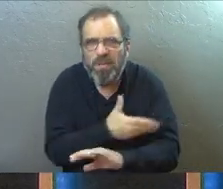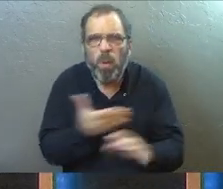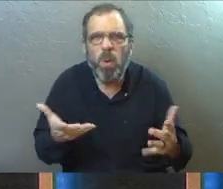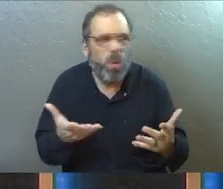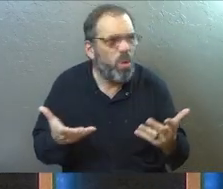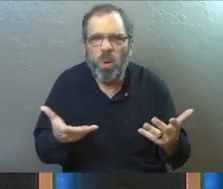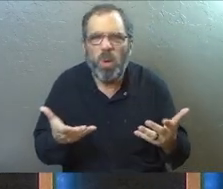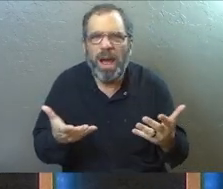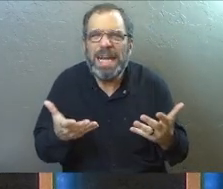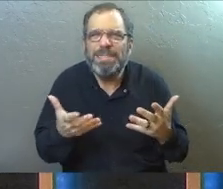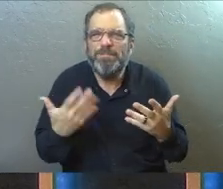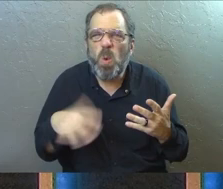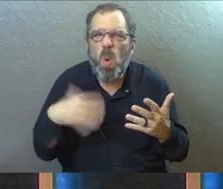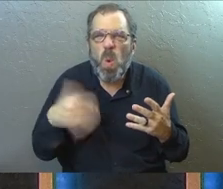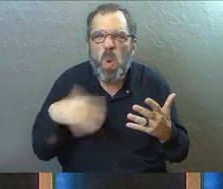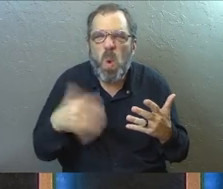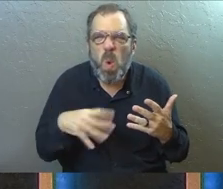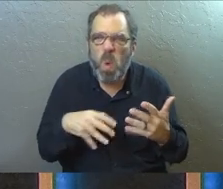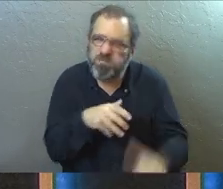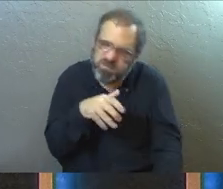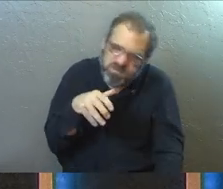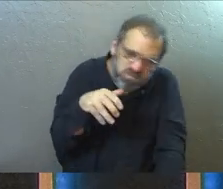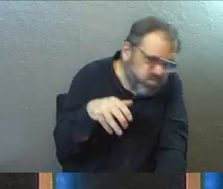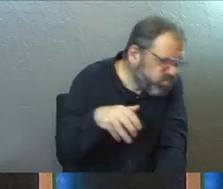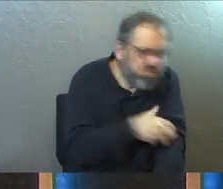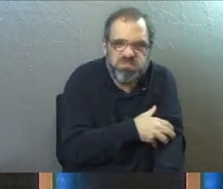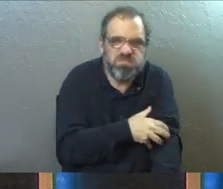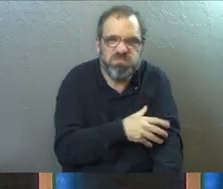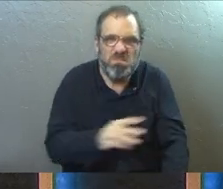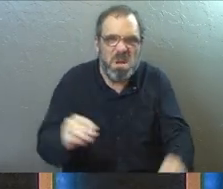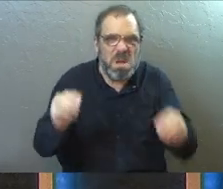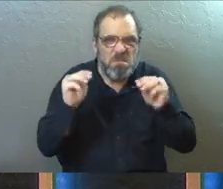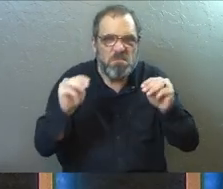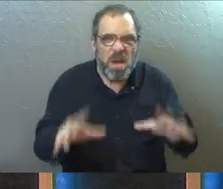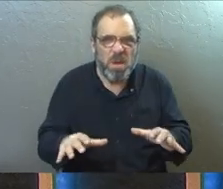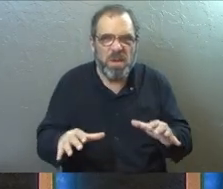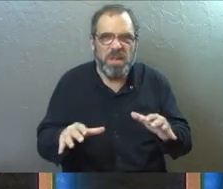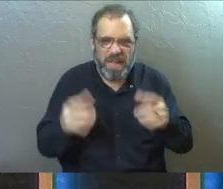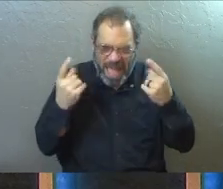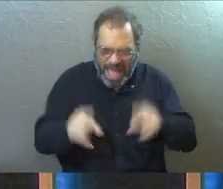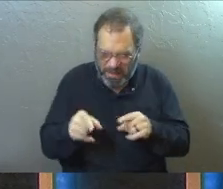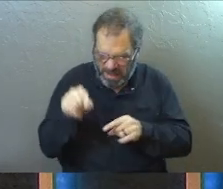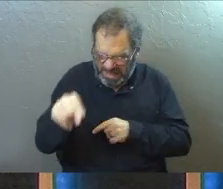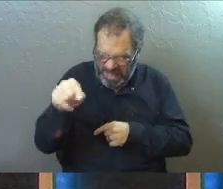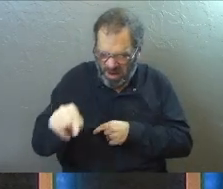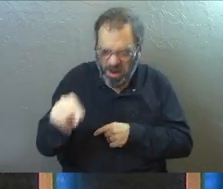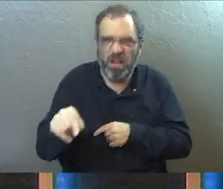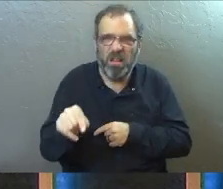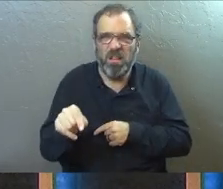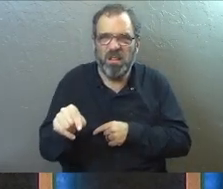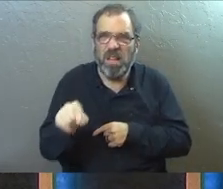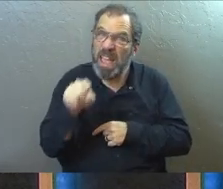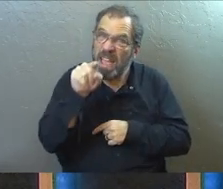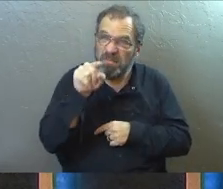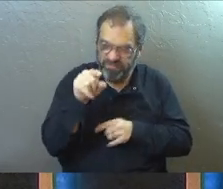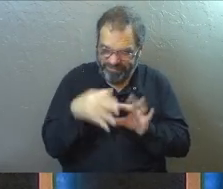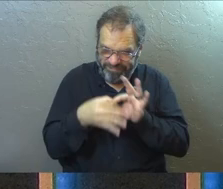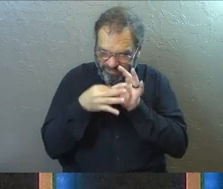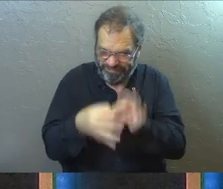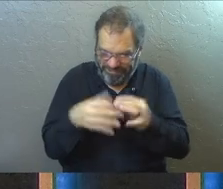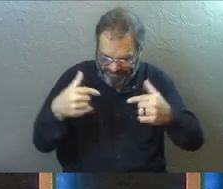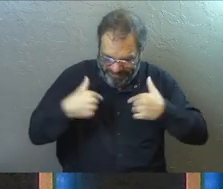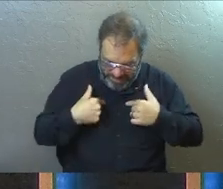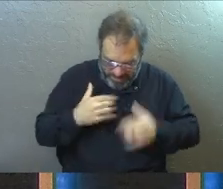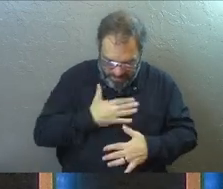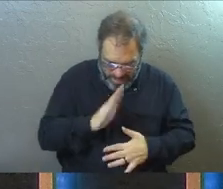before? There's a deep and powerful miracle that it's describing there that unifies